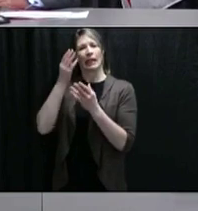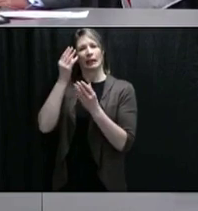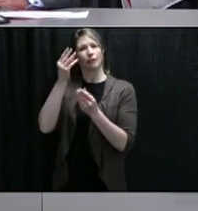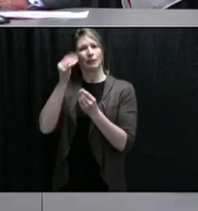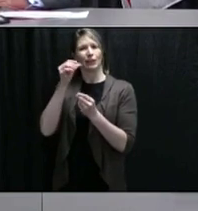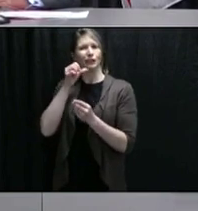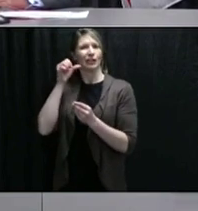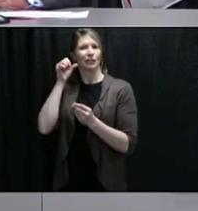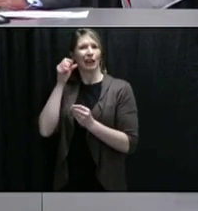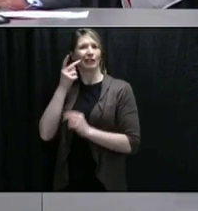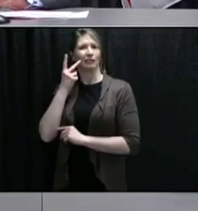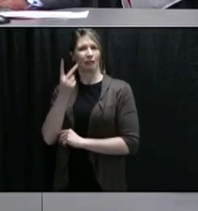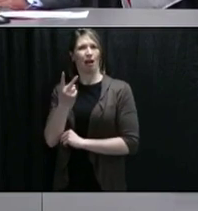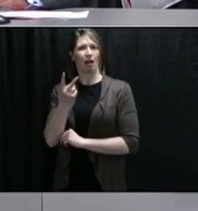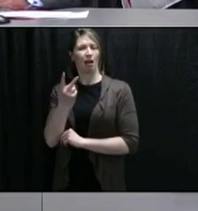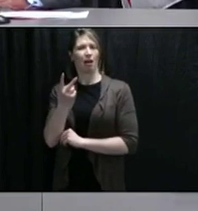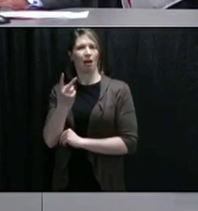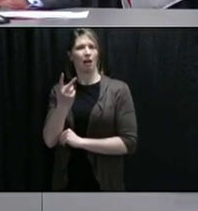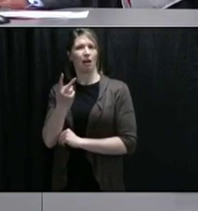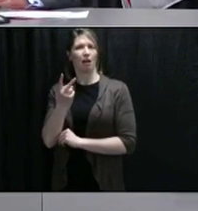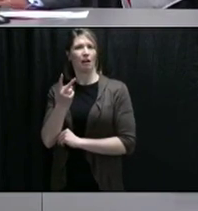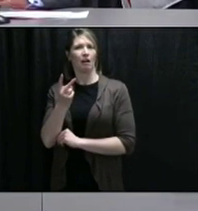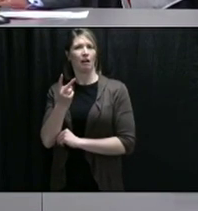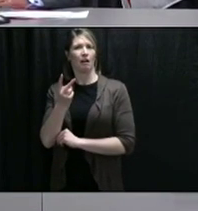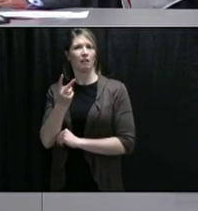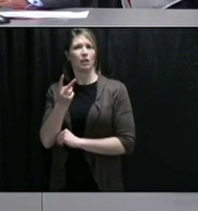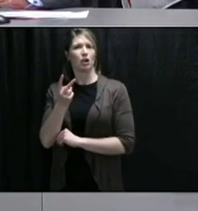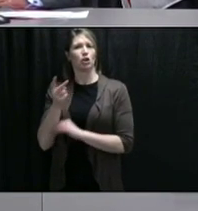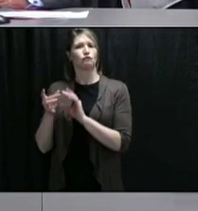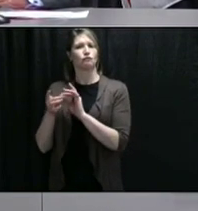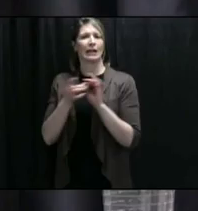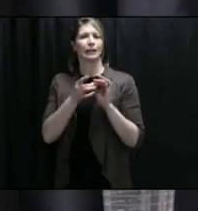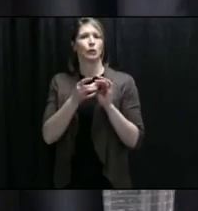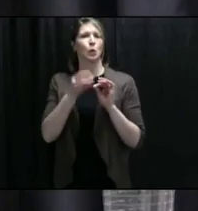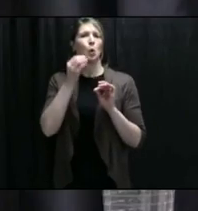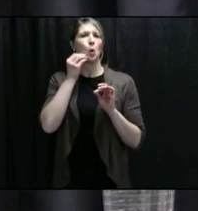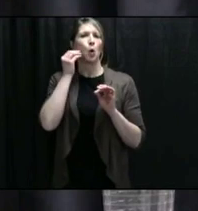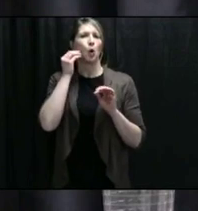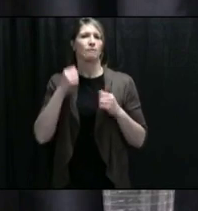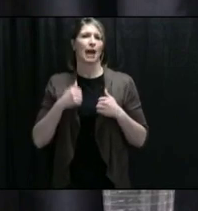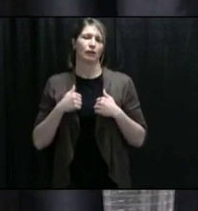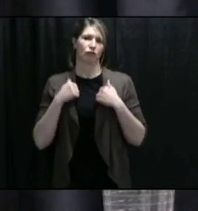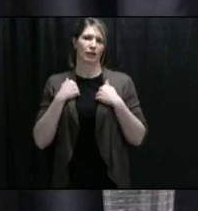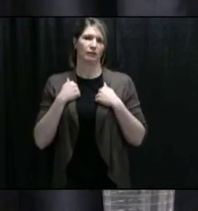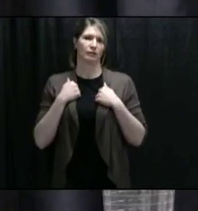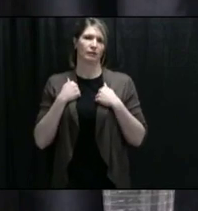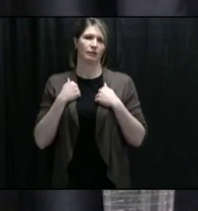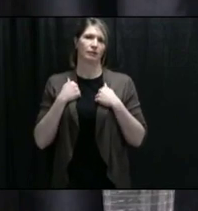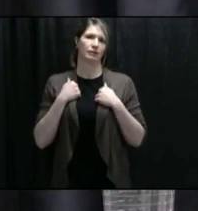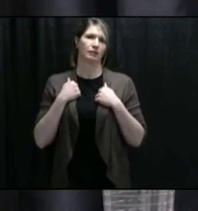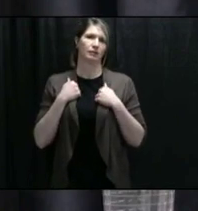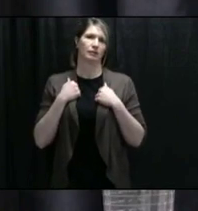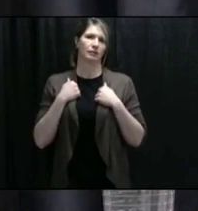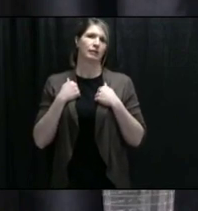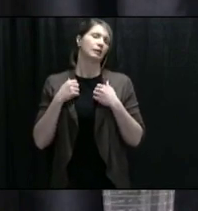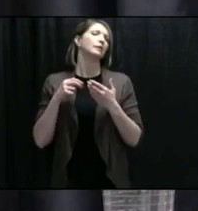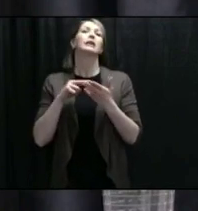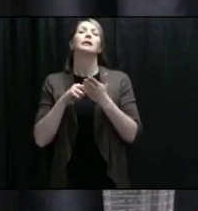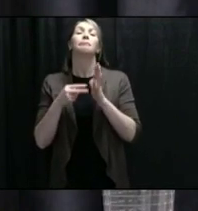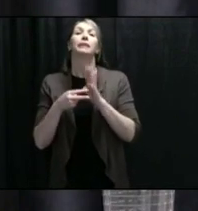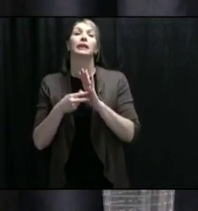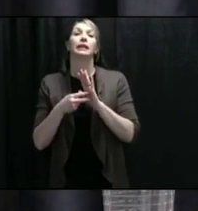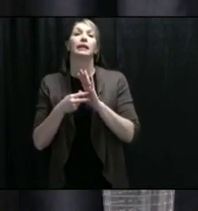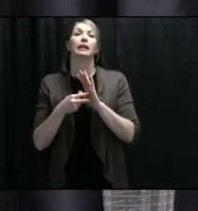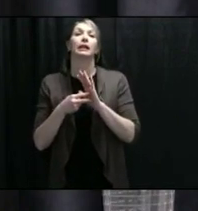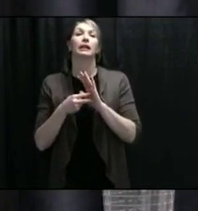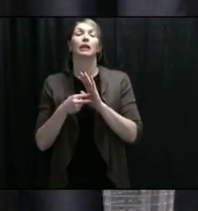table is based on home address, and it does not necessarily reflect where a person